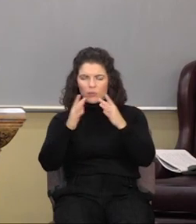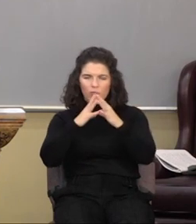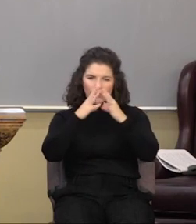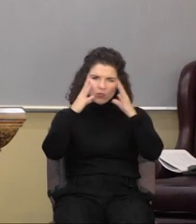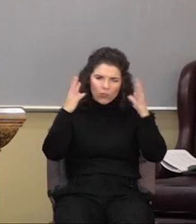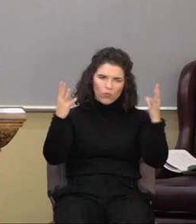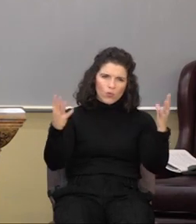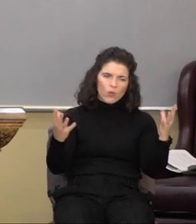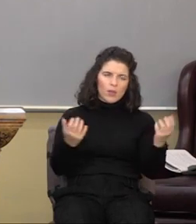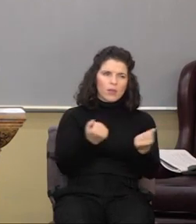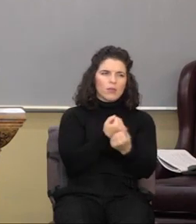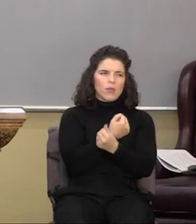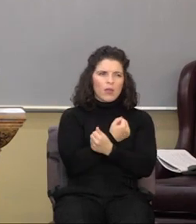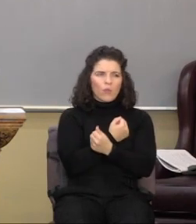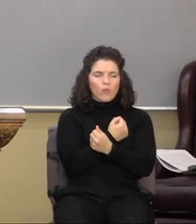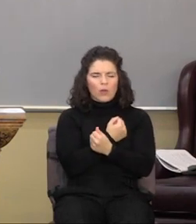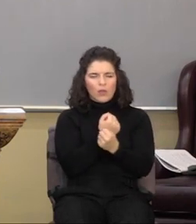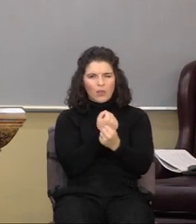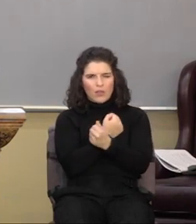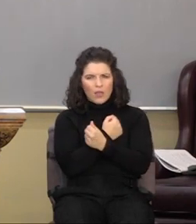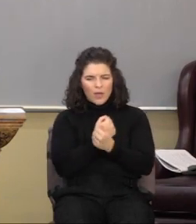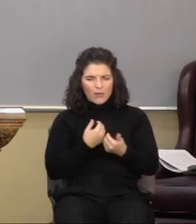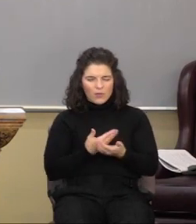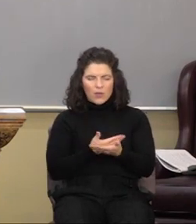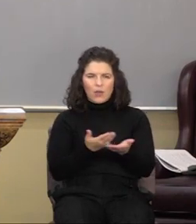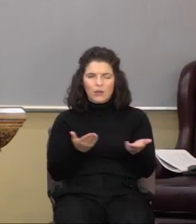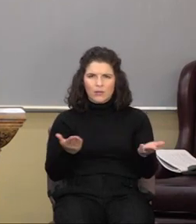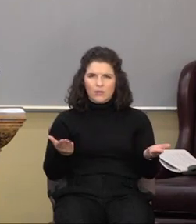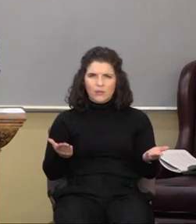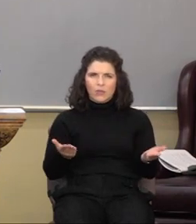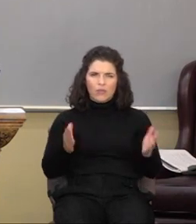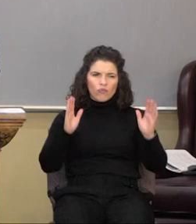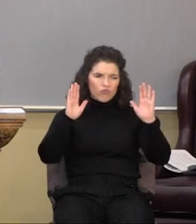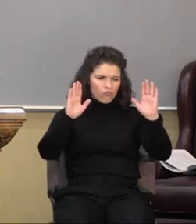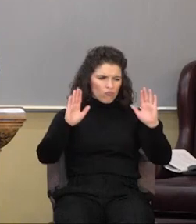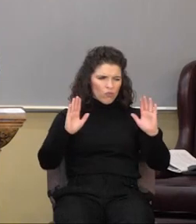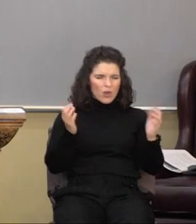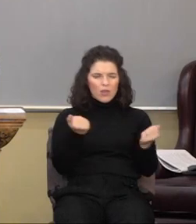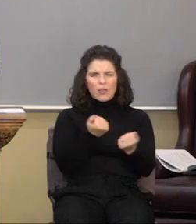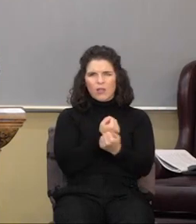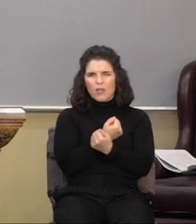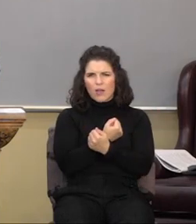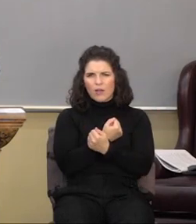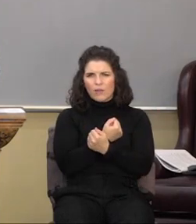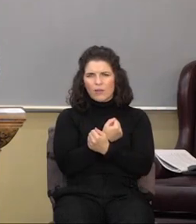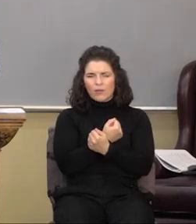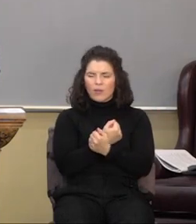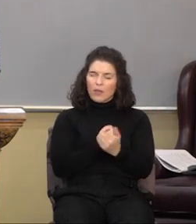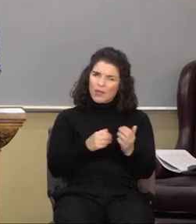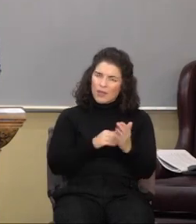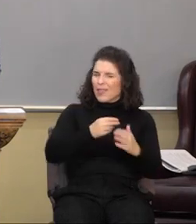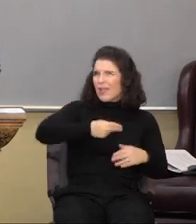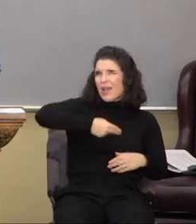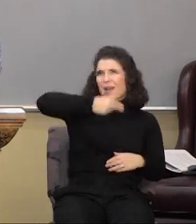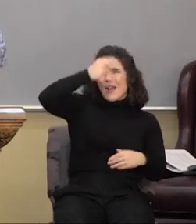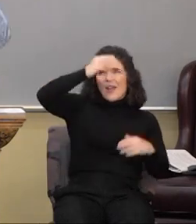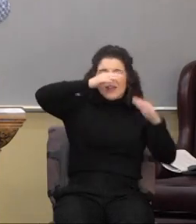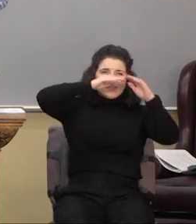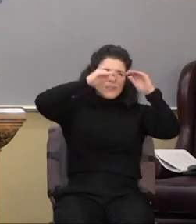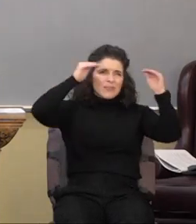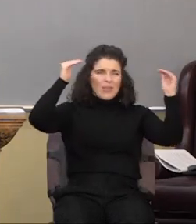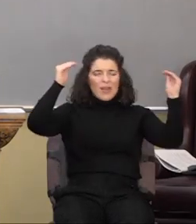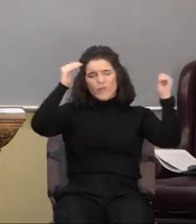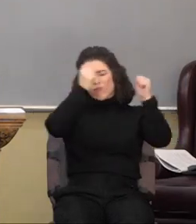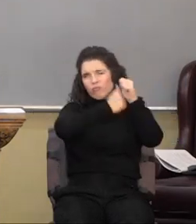wherewith he loved us. Great love. This is, again, the highest level, the